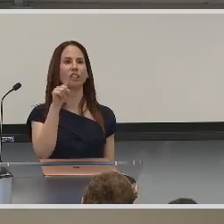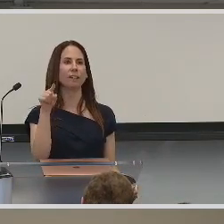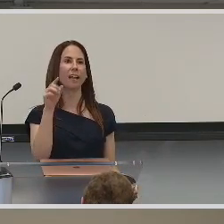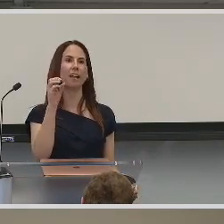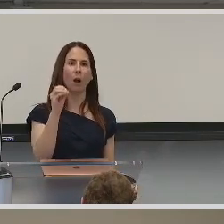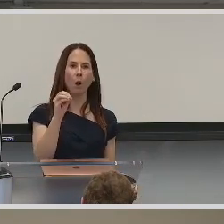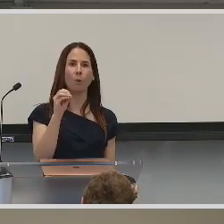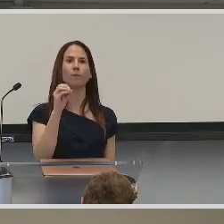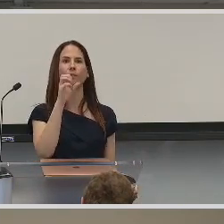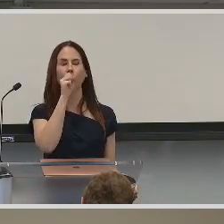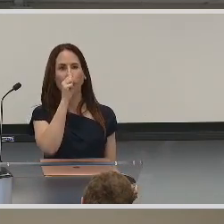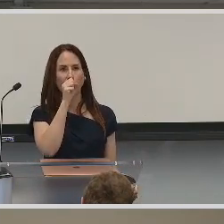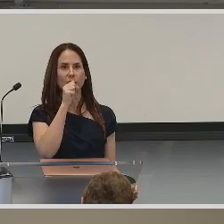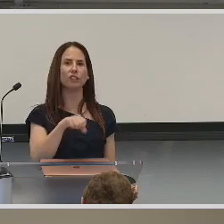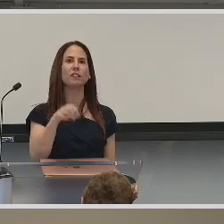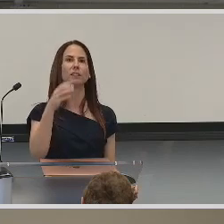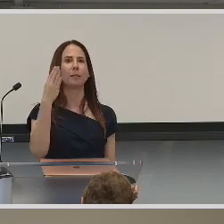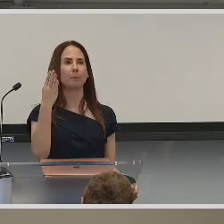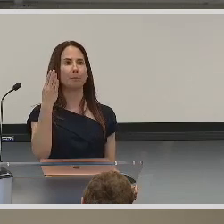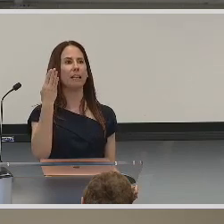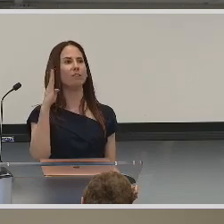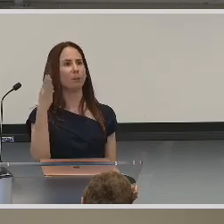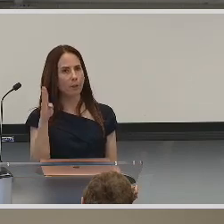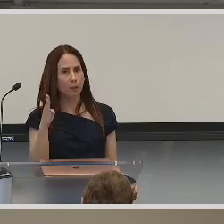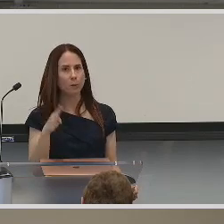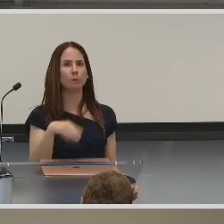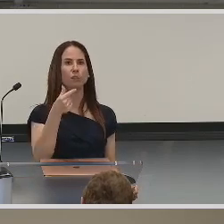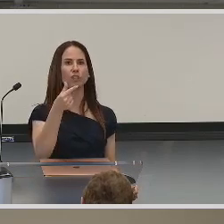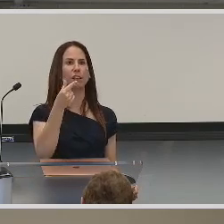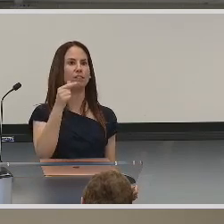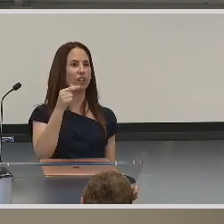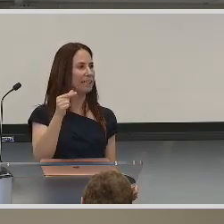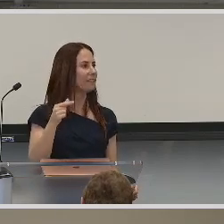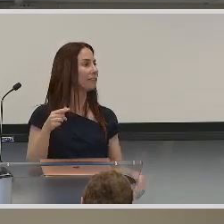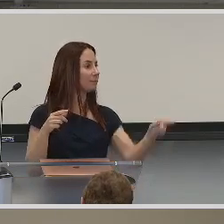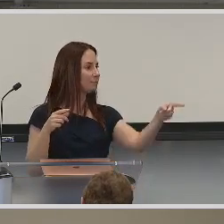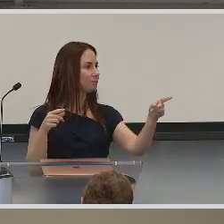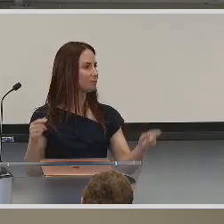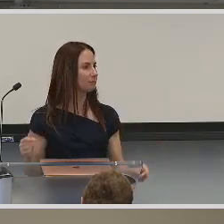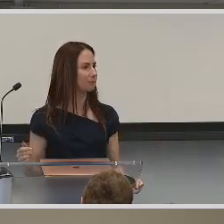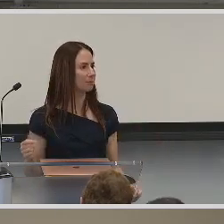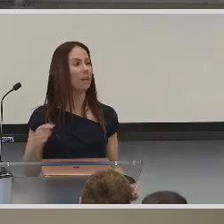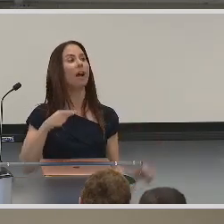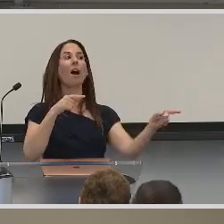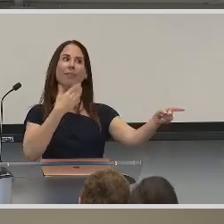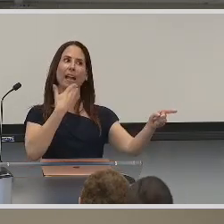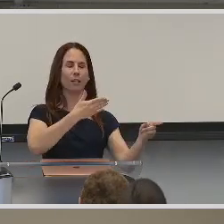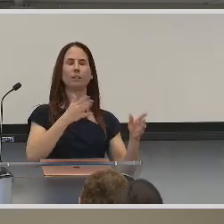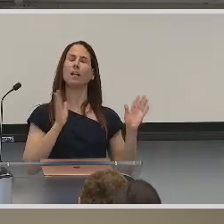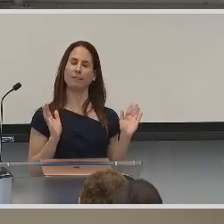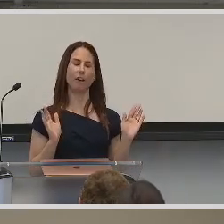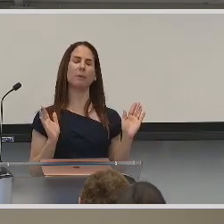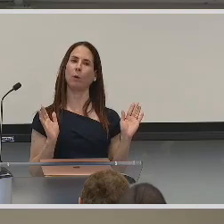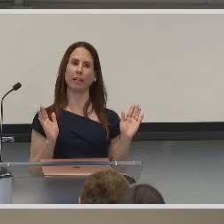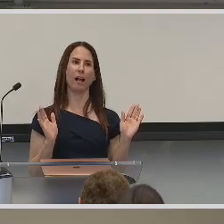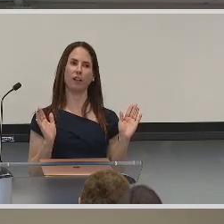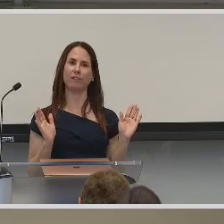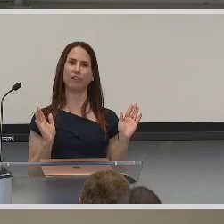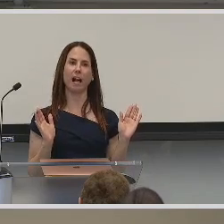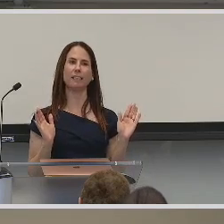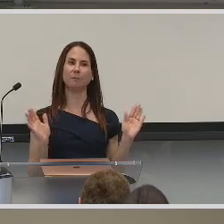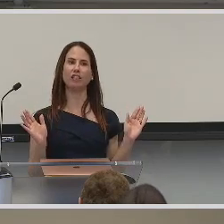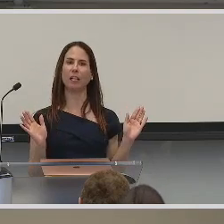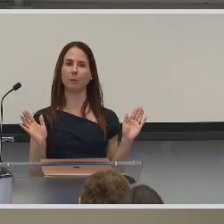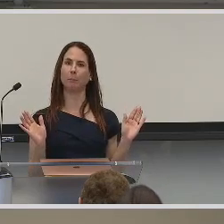the letter like O for orange. B for blue. G for green. Thank you. A very important